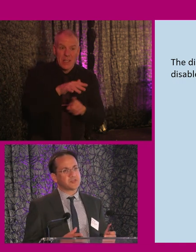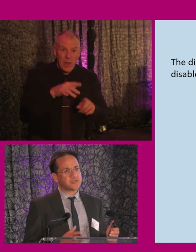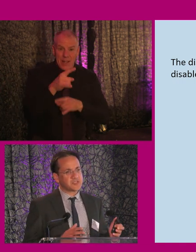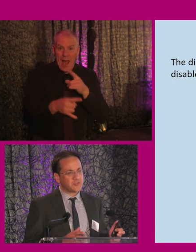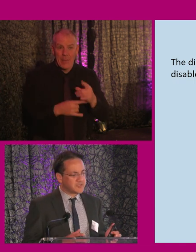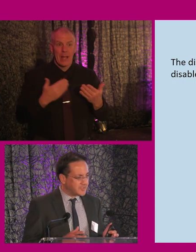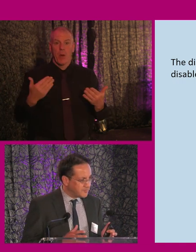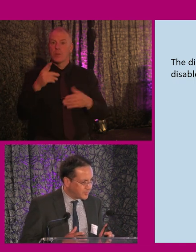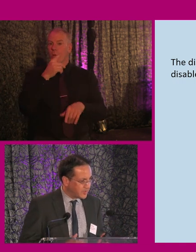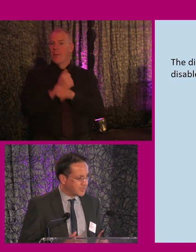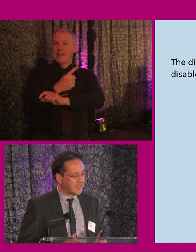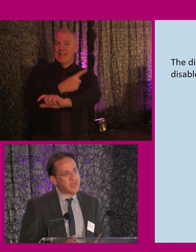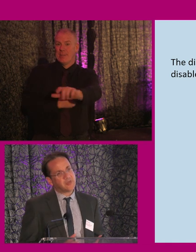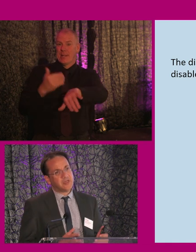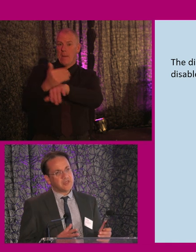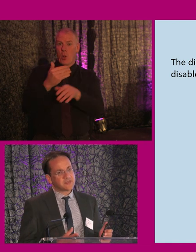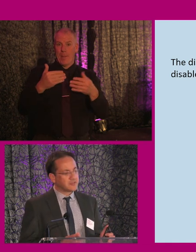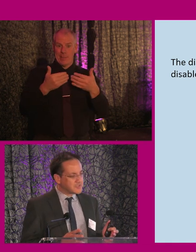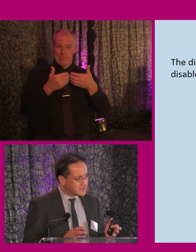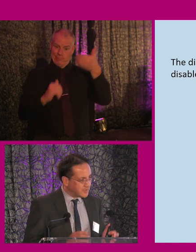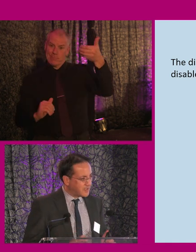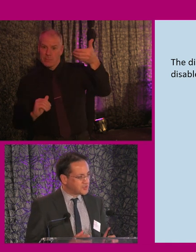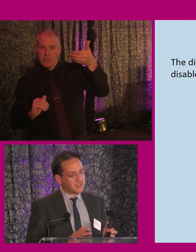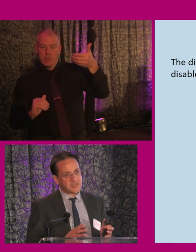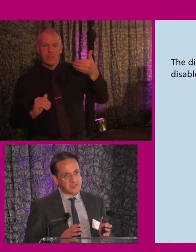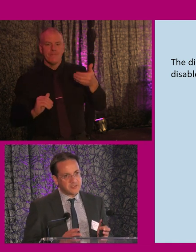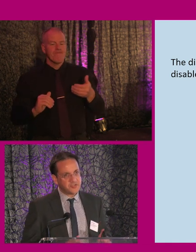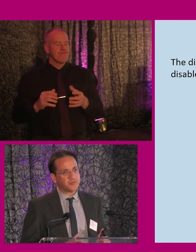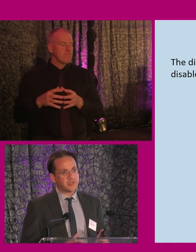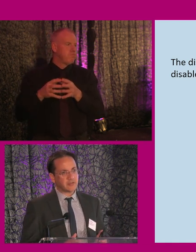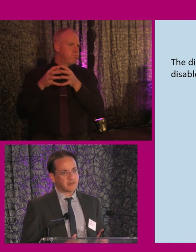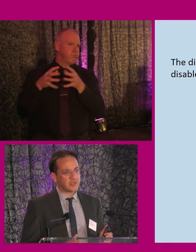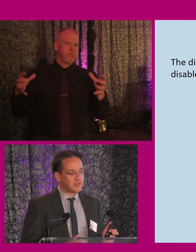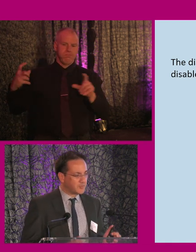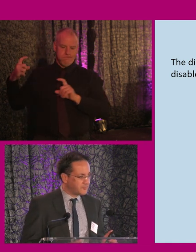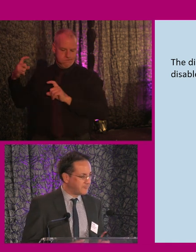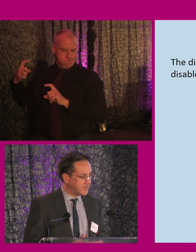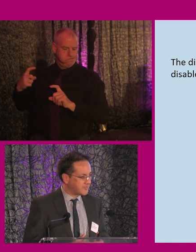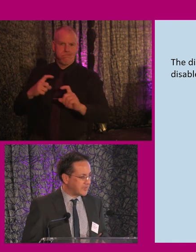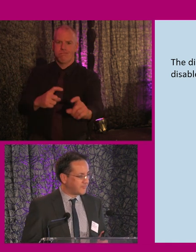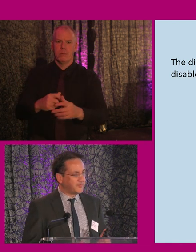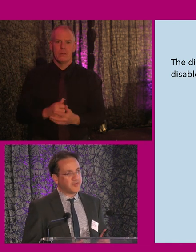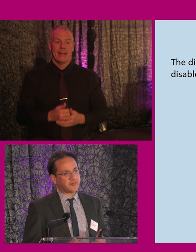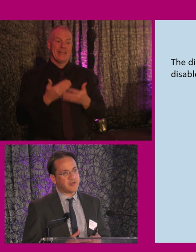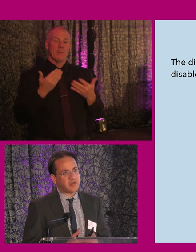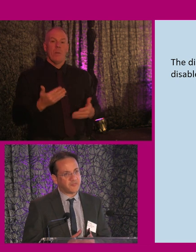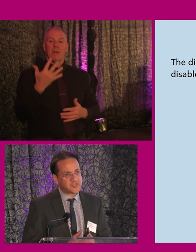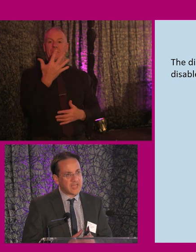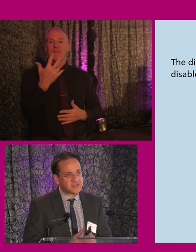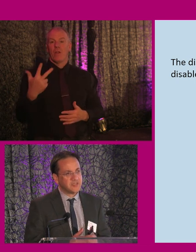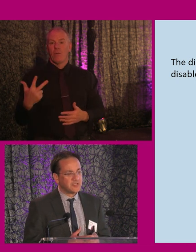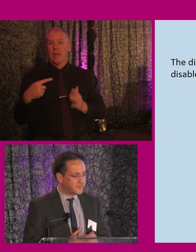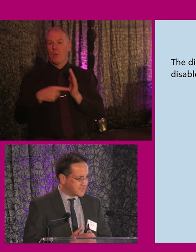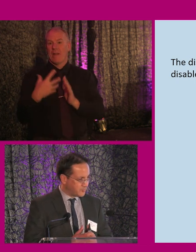in terms of the disability employment gap is that this is large and enduring. Okay, at the moment, round about 53 and a half